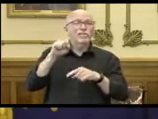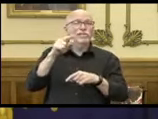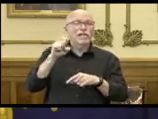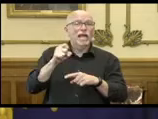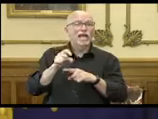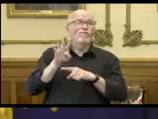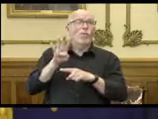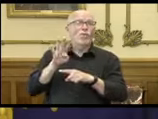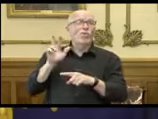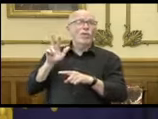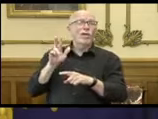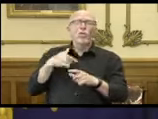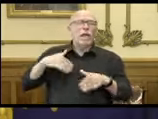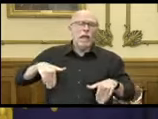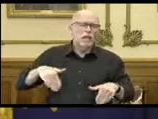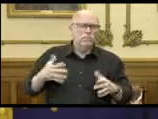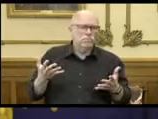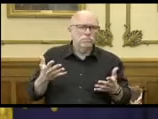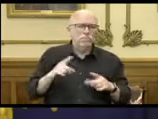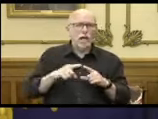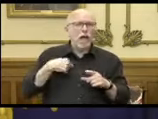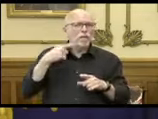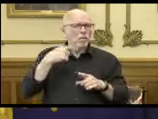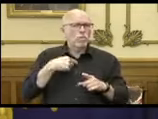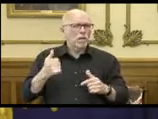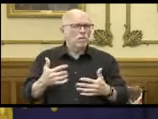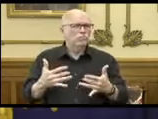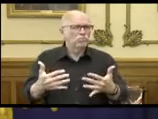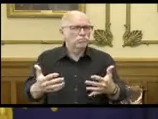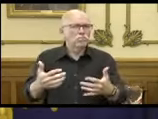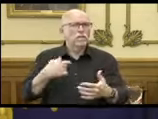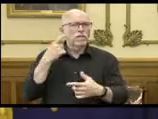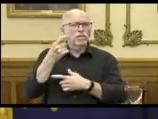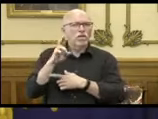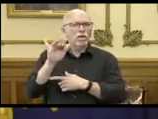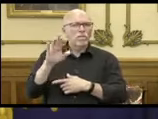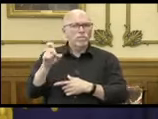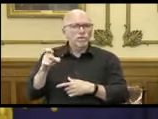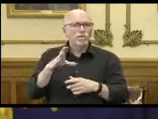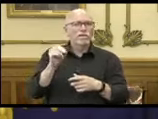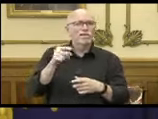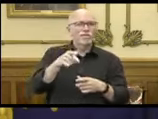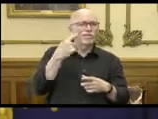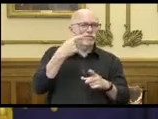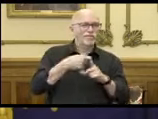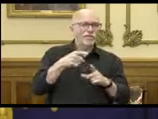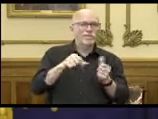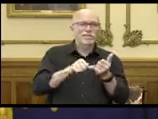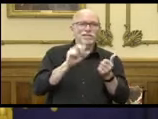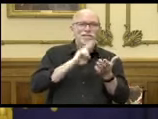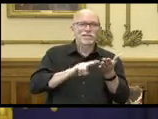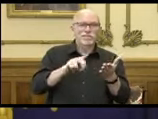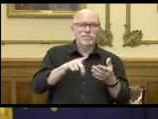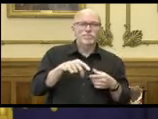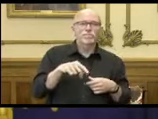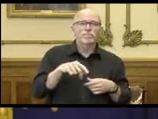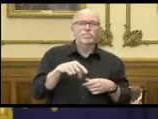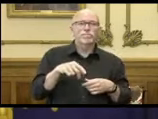We're not there yet. And I think we can get there, and I shared this with Dr. Burks, and you heard from the Assistant Secretary of Health